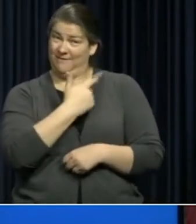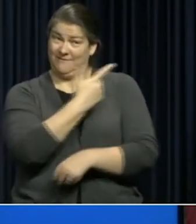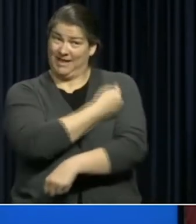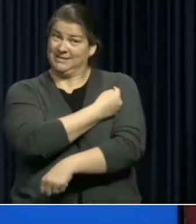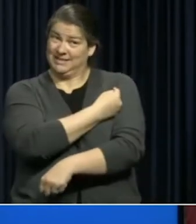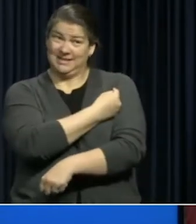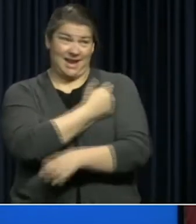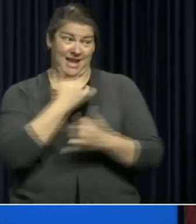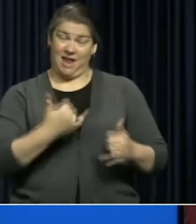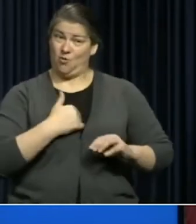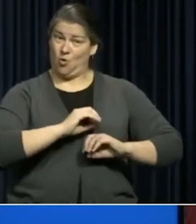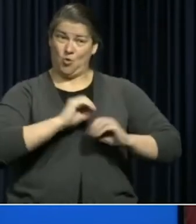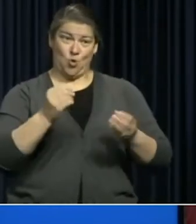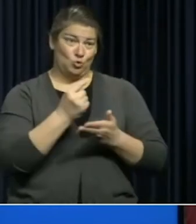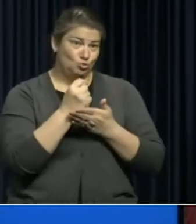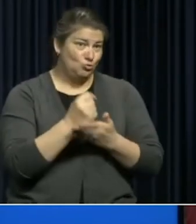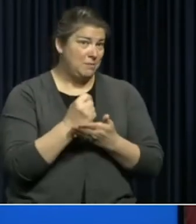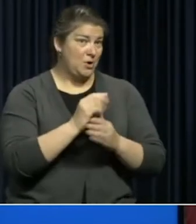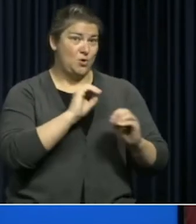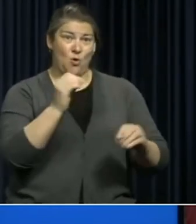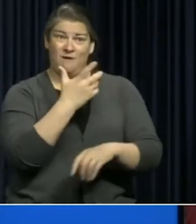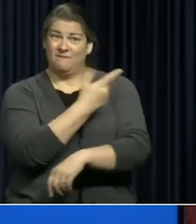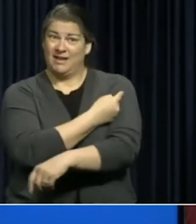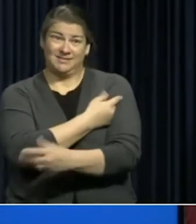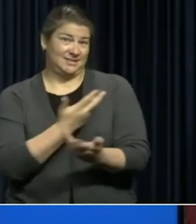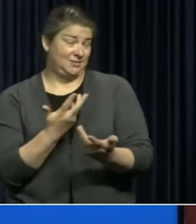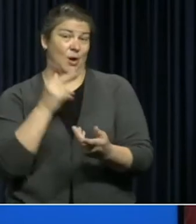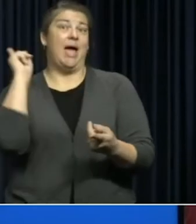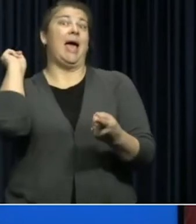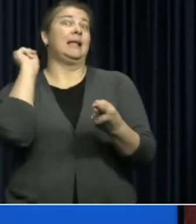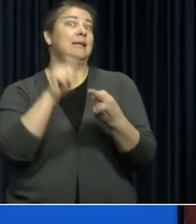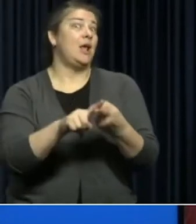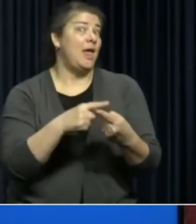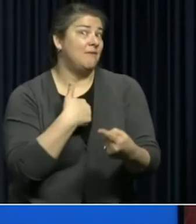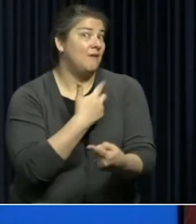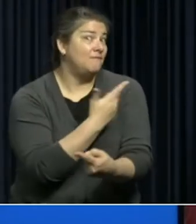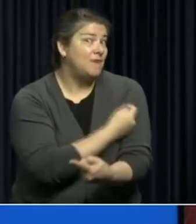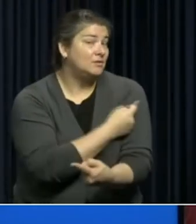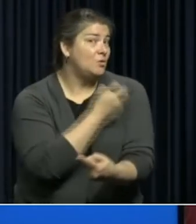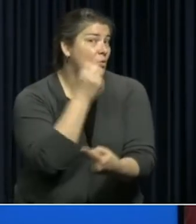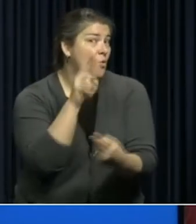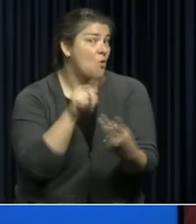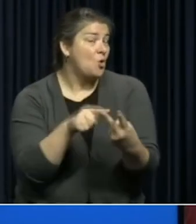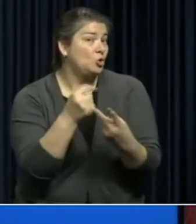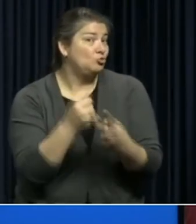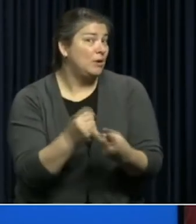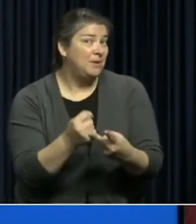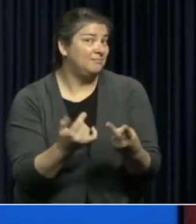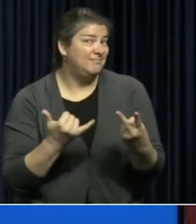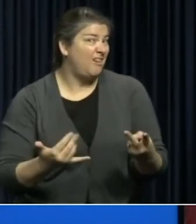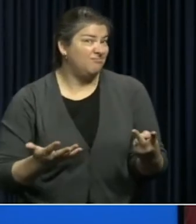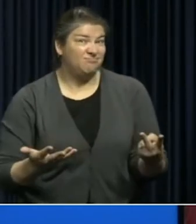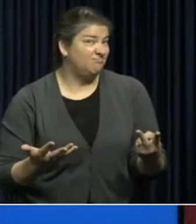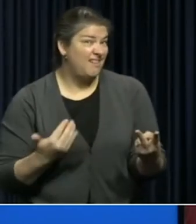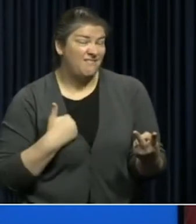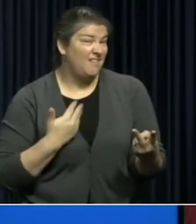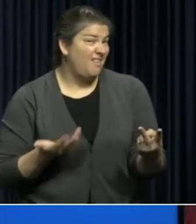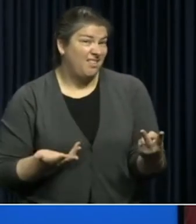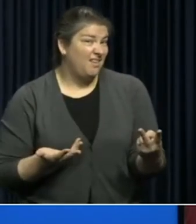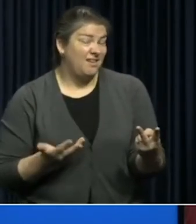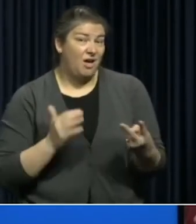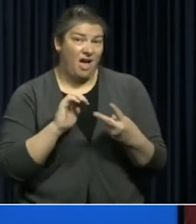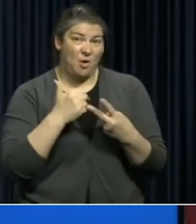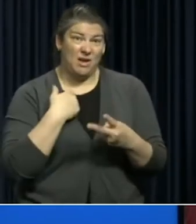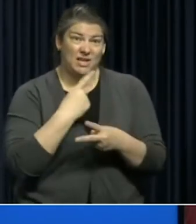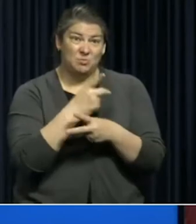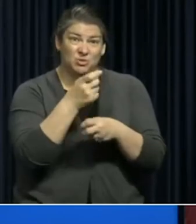treatment for coronavirus. So until we get specific treatments or we get a vaccine the only way we have to keep you safe is